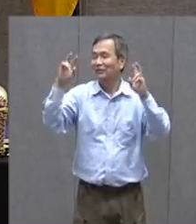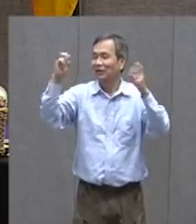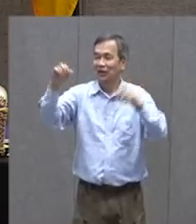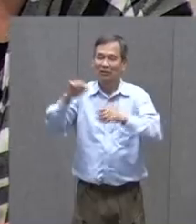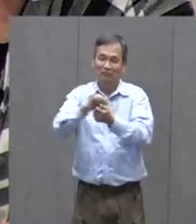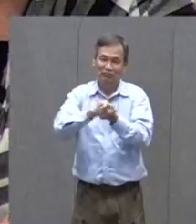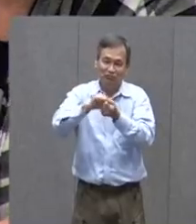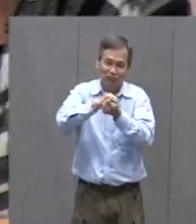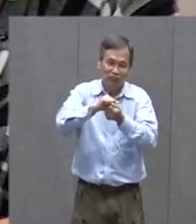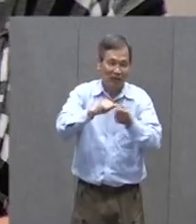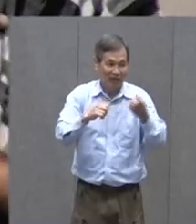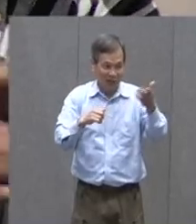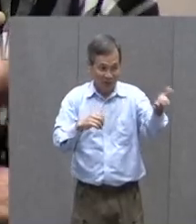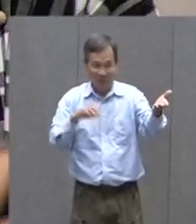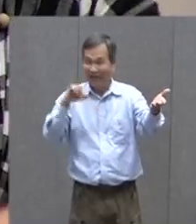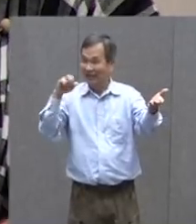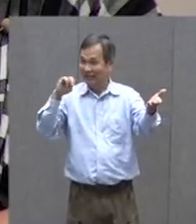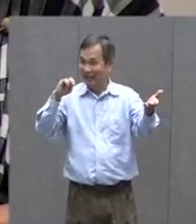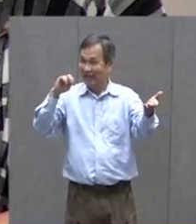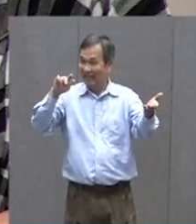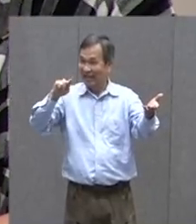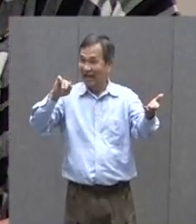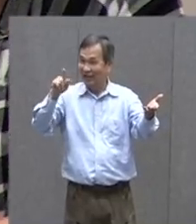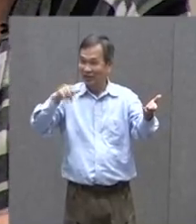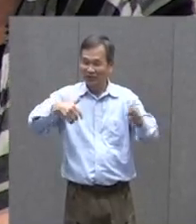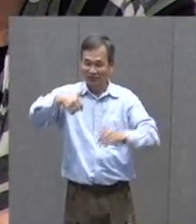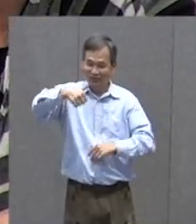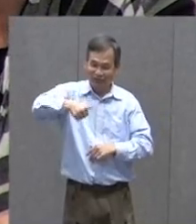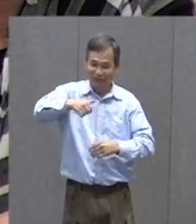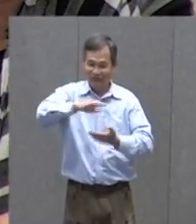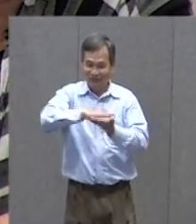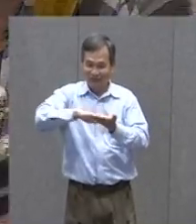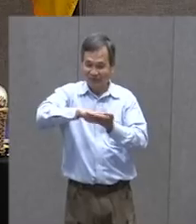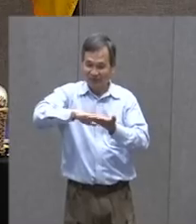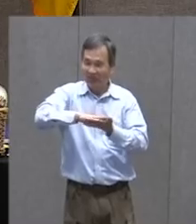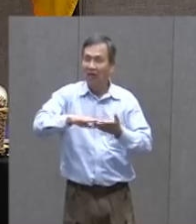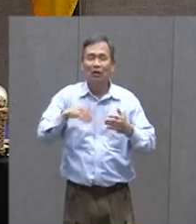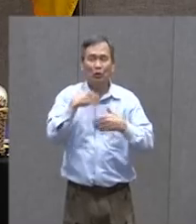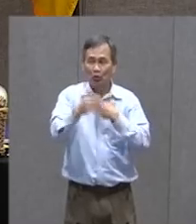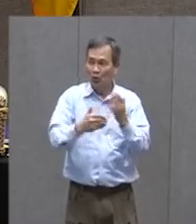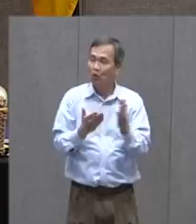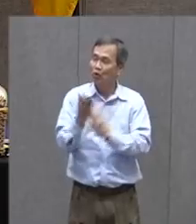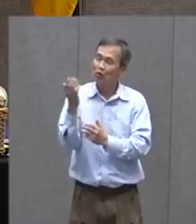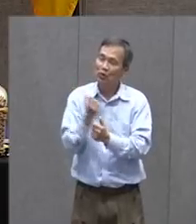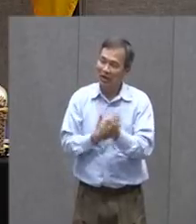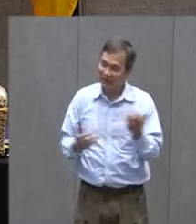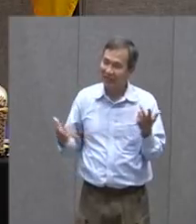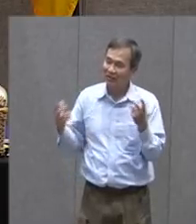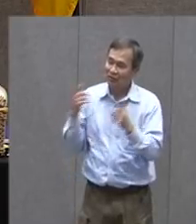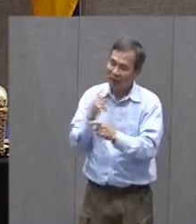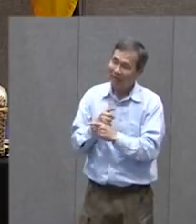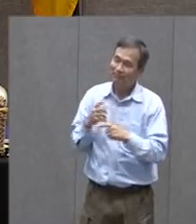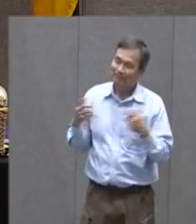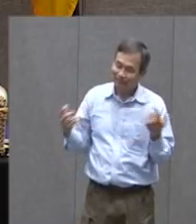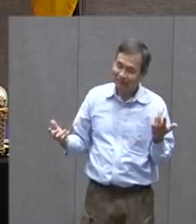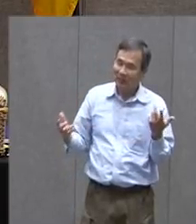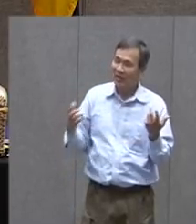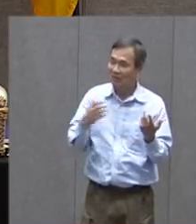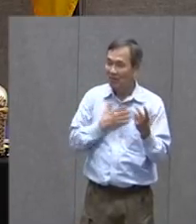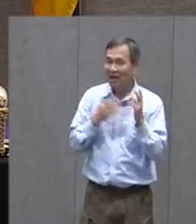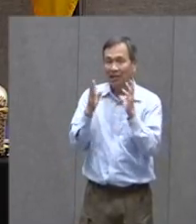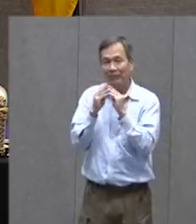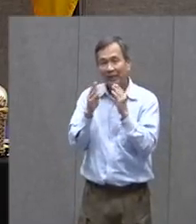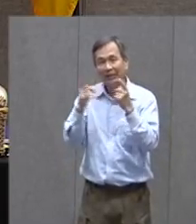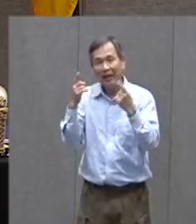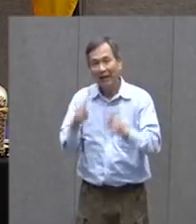Yeah, we've got our hand sanitizer and everything. And we're going through all those things as well. So a lot of my meetings